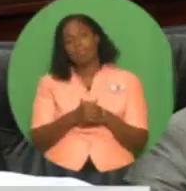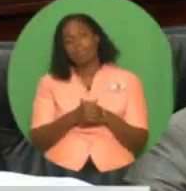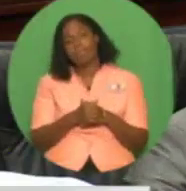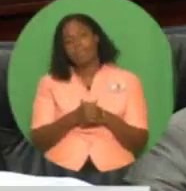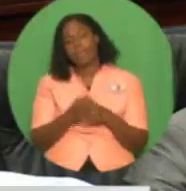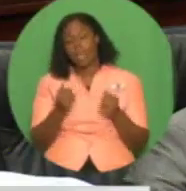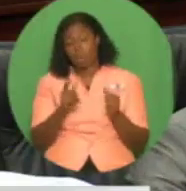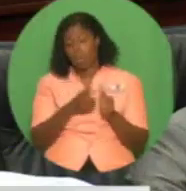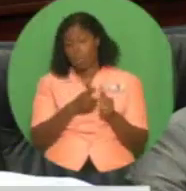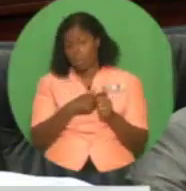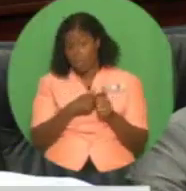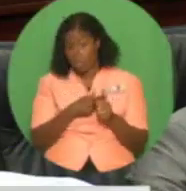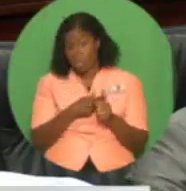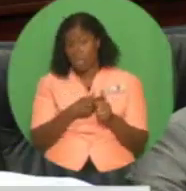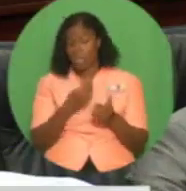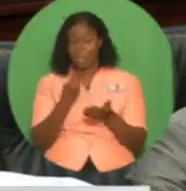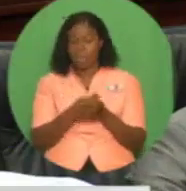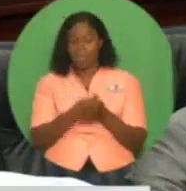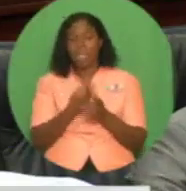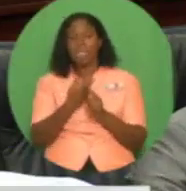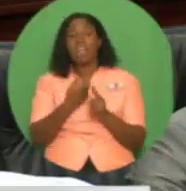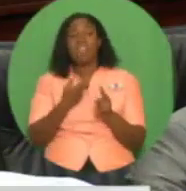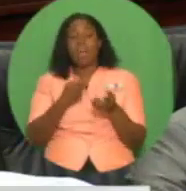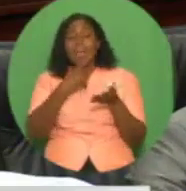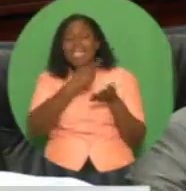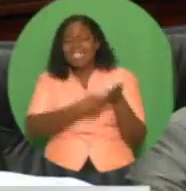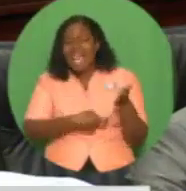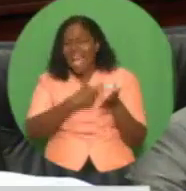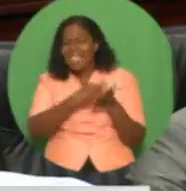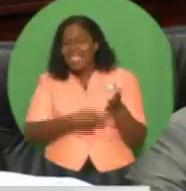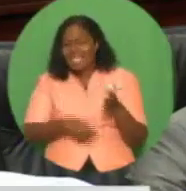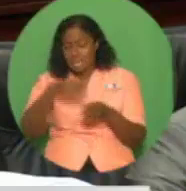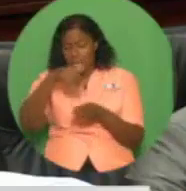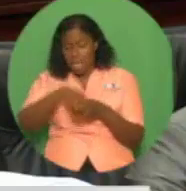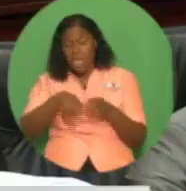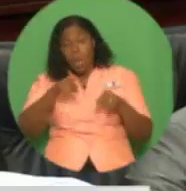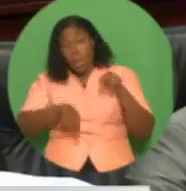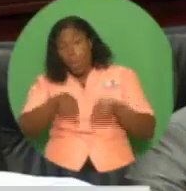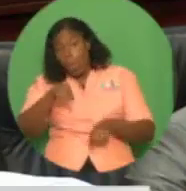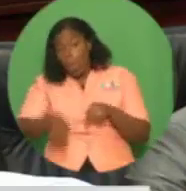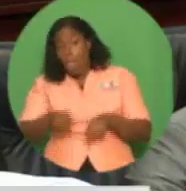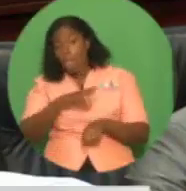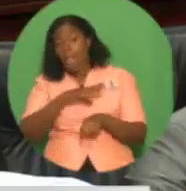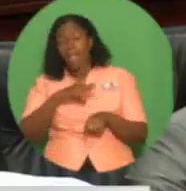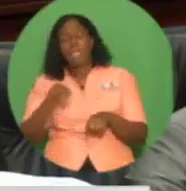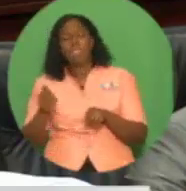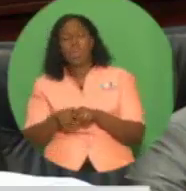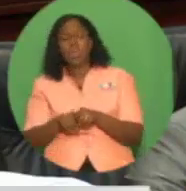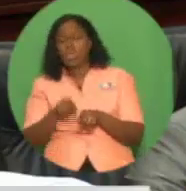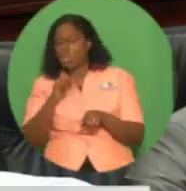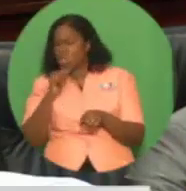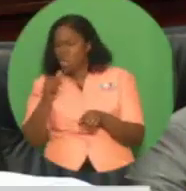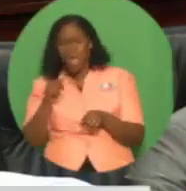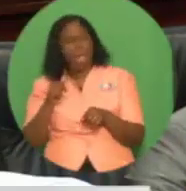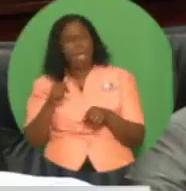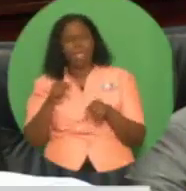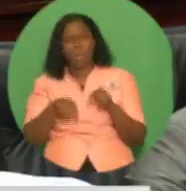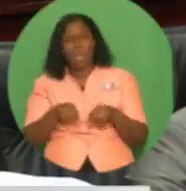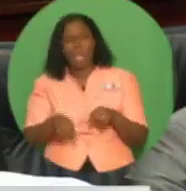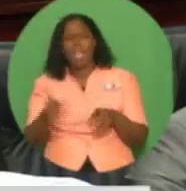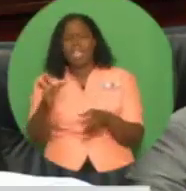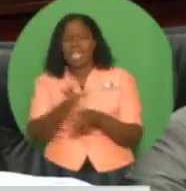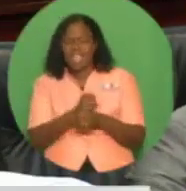taxation, both in the oil and non-oil sectors in 2018, was 5 billion more